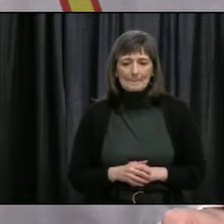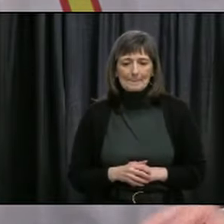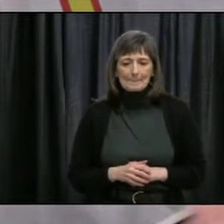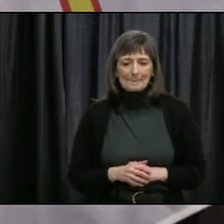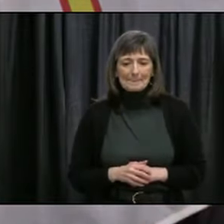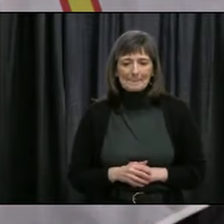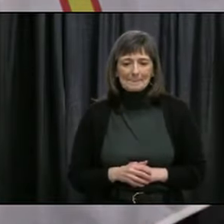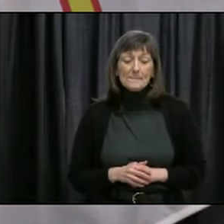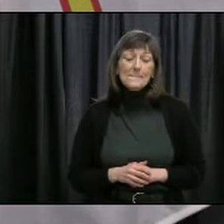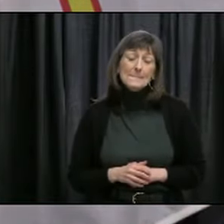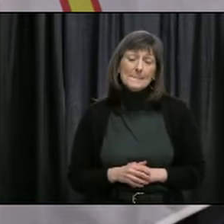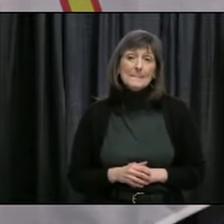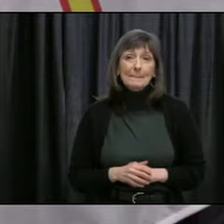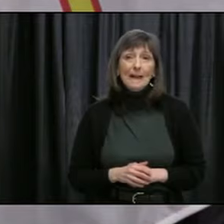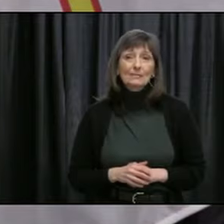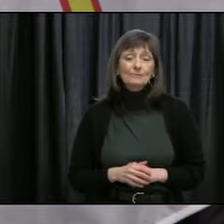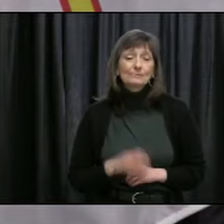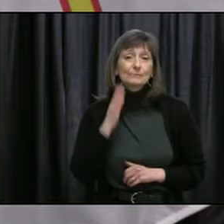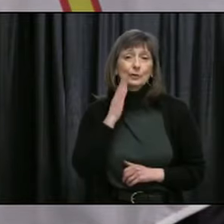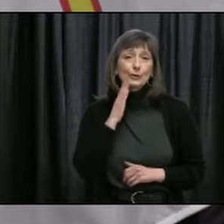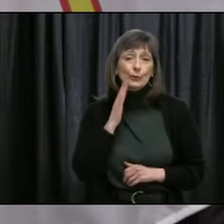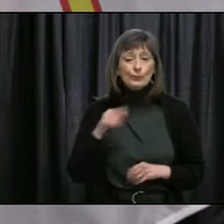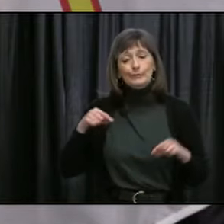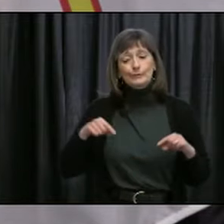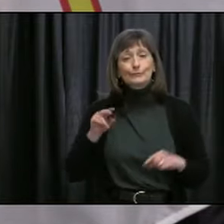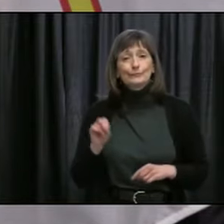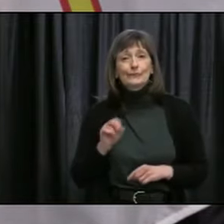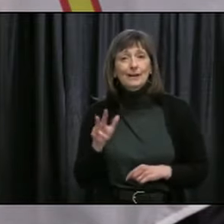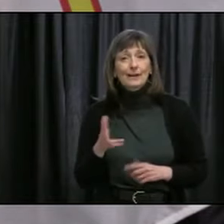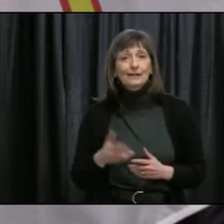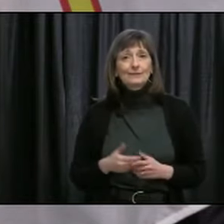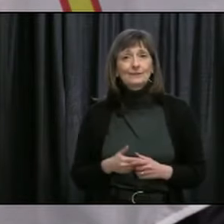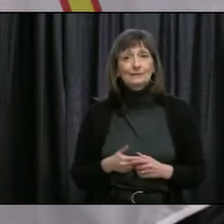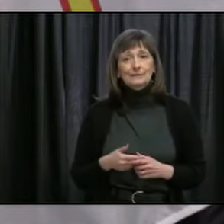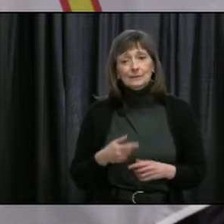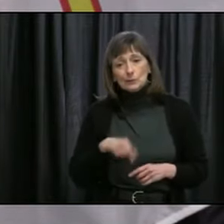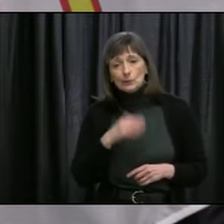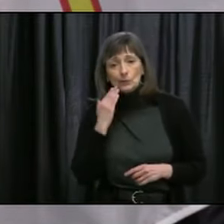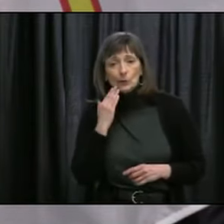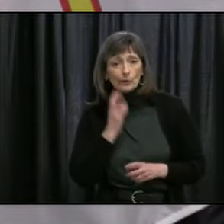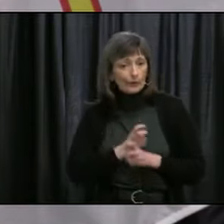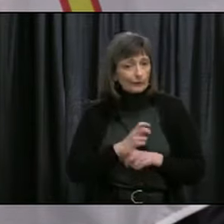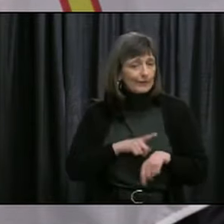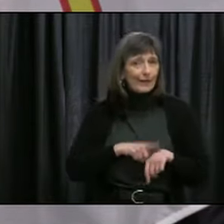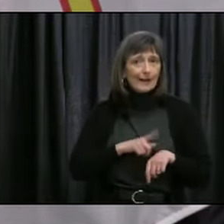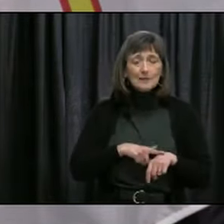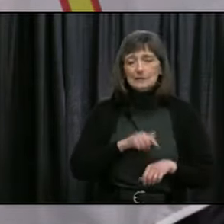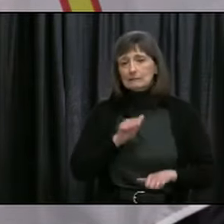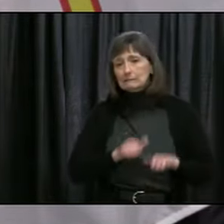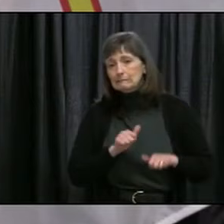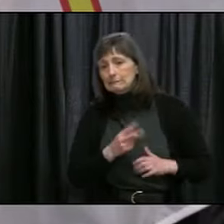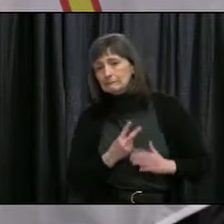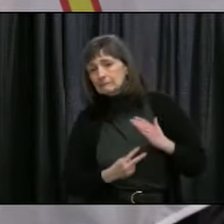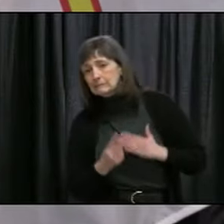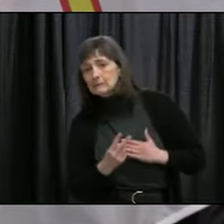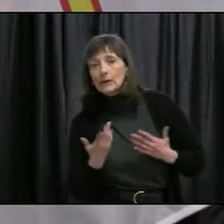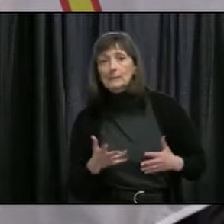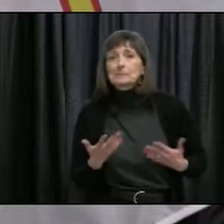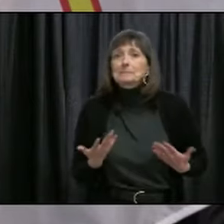But as we know that Newfoundlanders and Labradorians, in the face of this adversity and the uncertainty that comes with it,